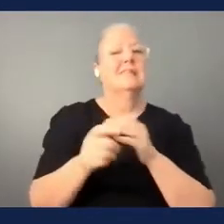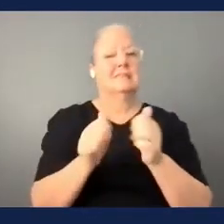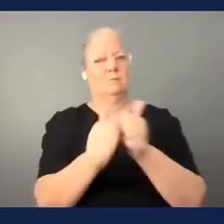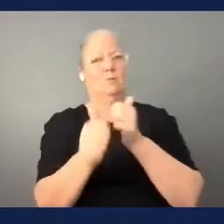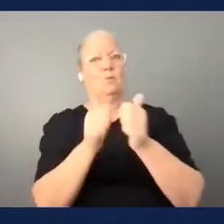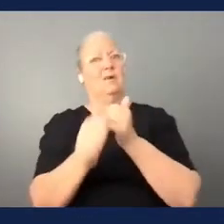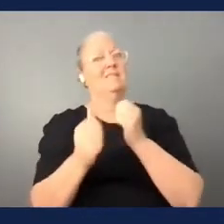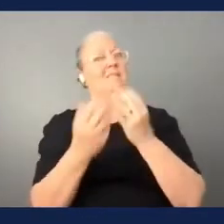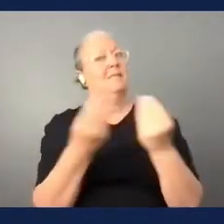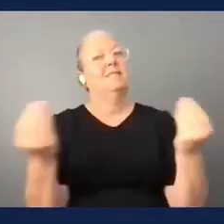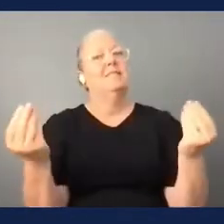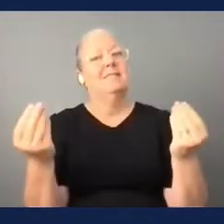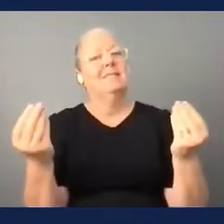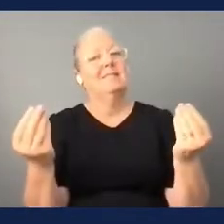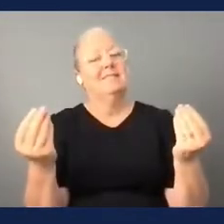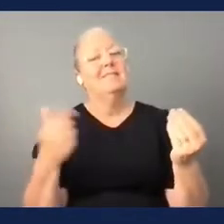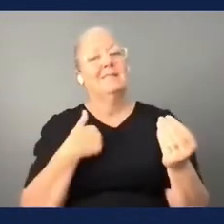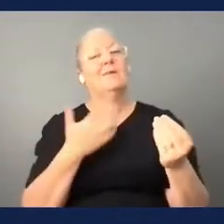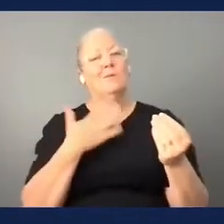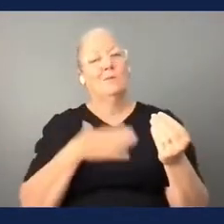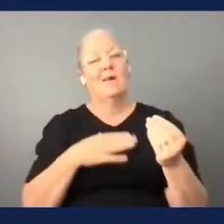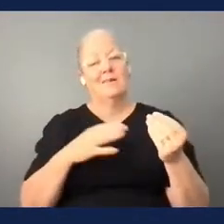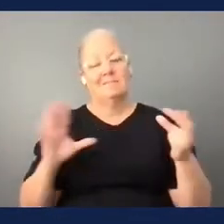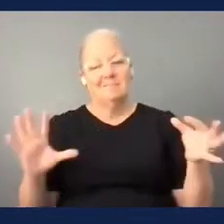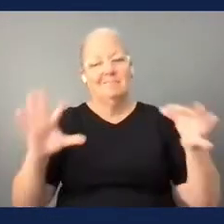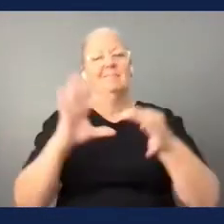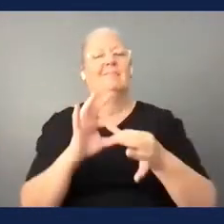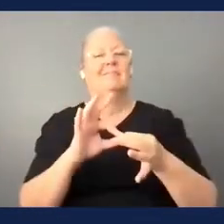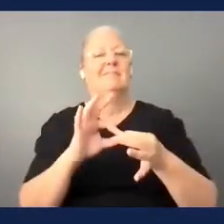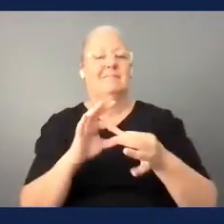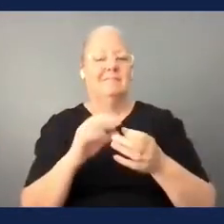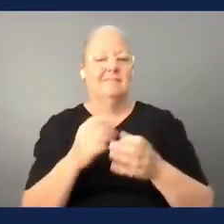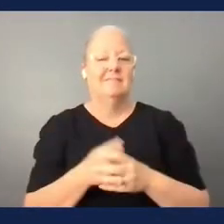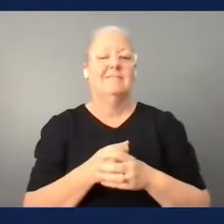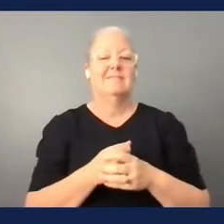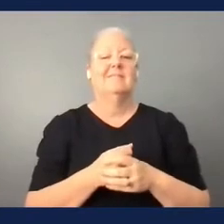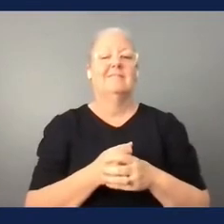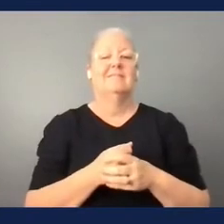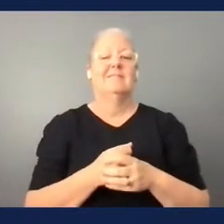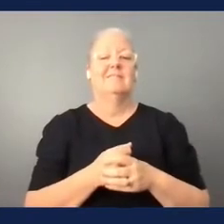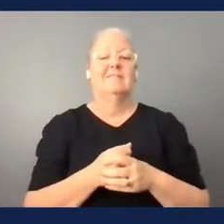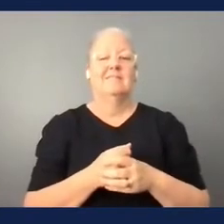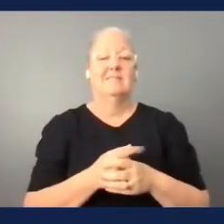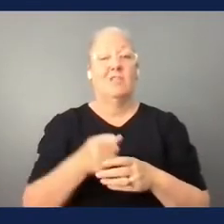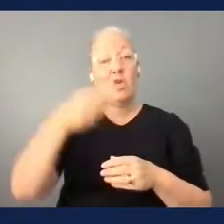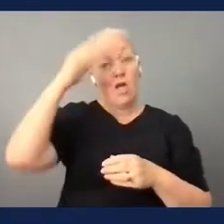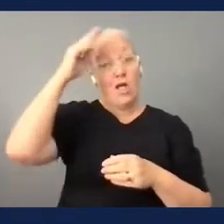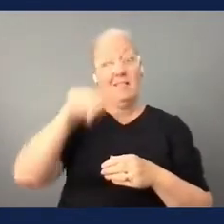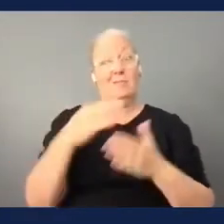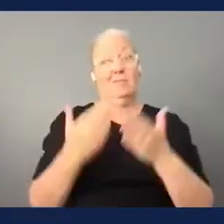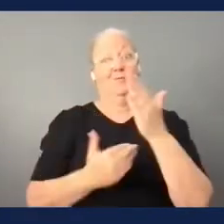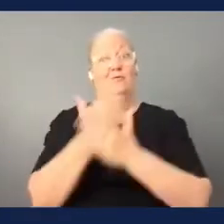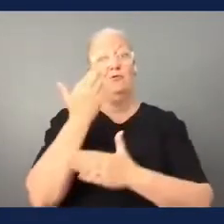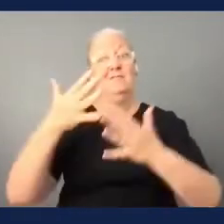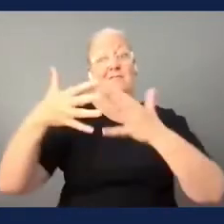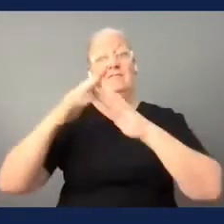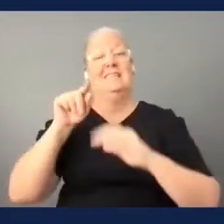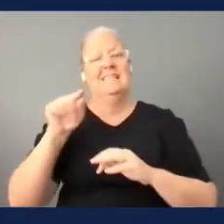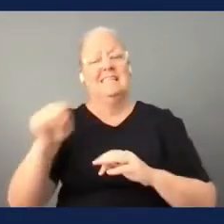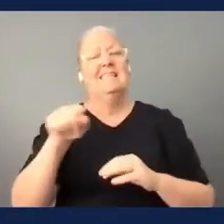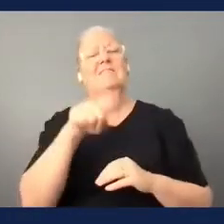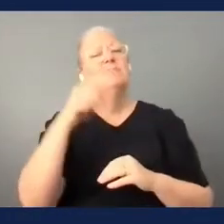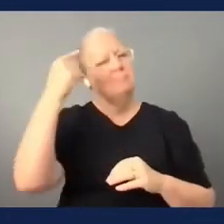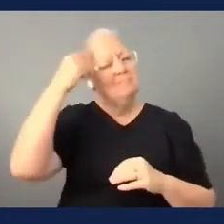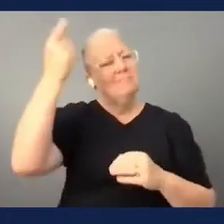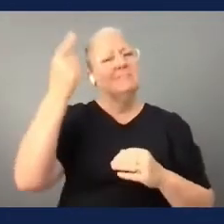tie both of these things up before i just talk about how we've we've only just started to induce it into ireland i'll just tell you what what is the concept because if you're not living